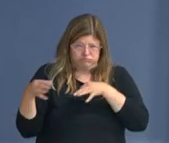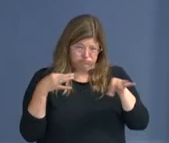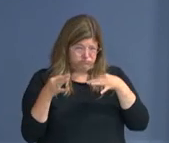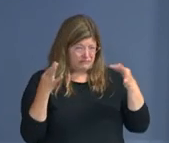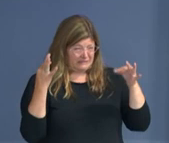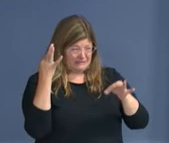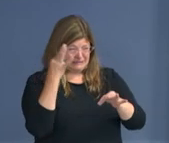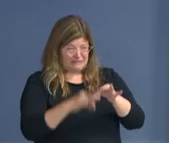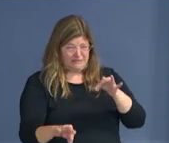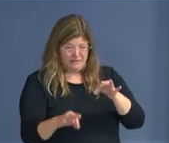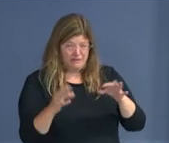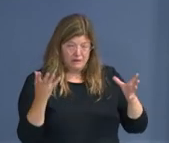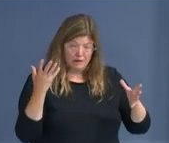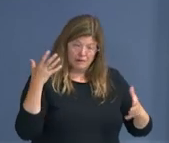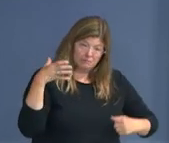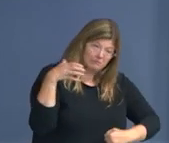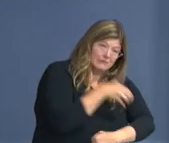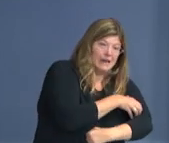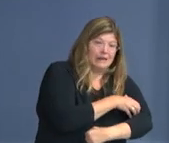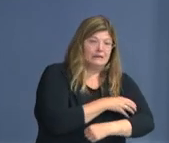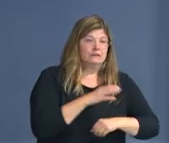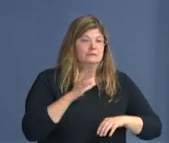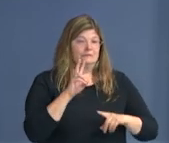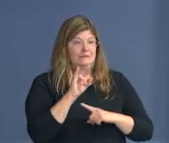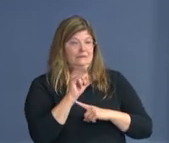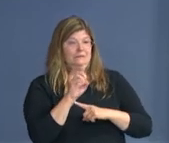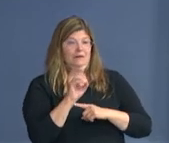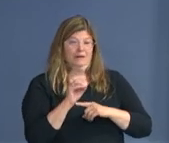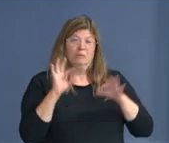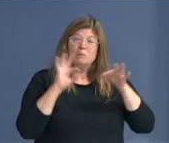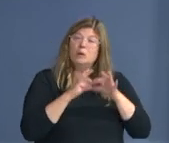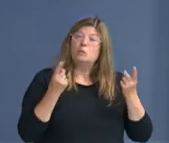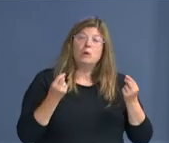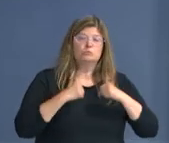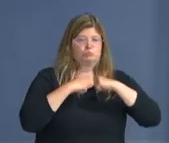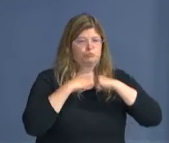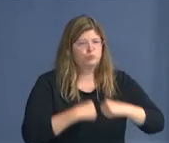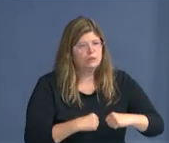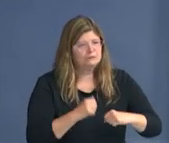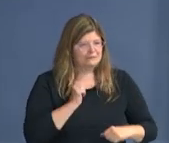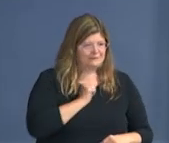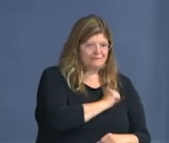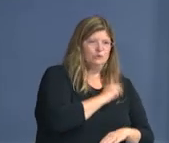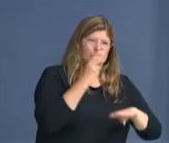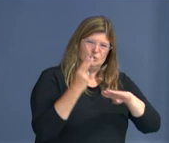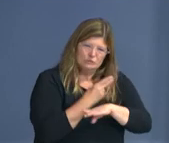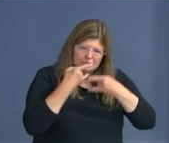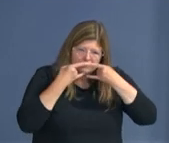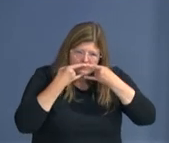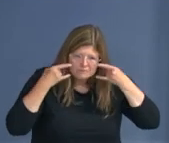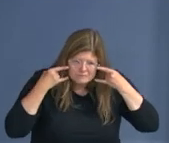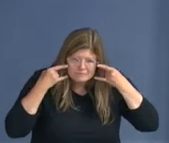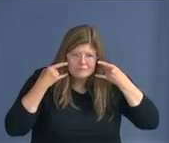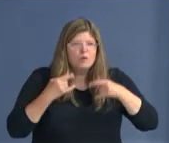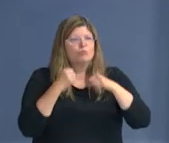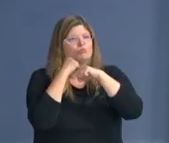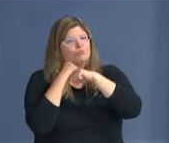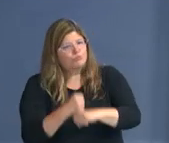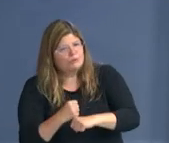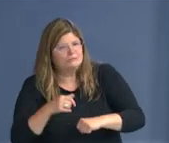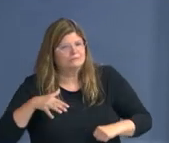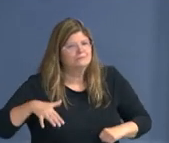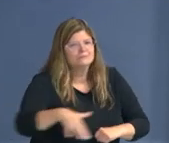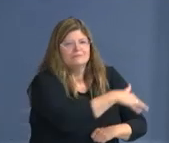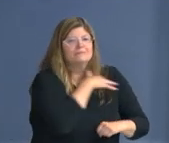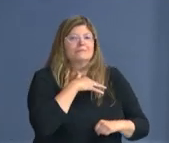to protect others, and to protect our city. And that is to wear a mask, keep six feet distance between